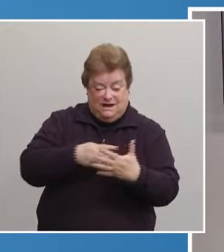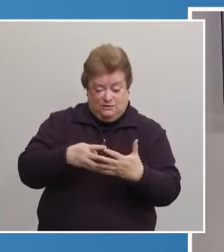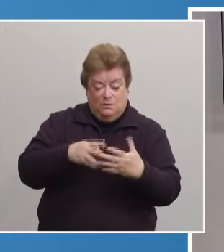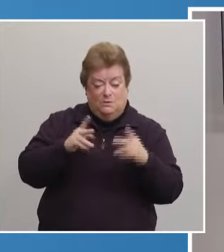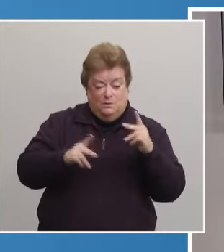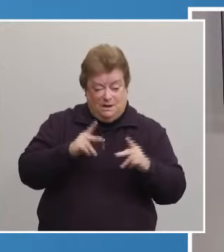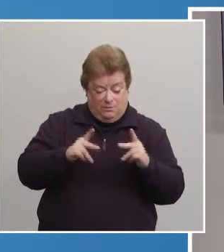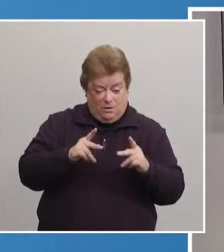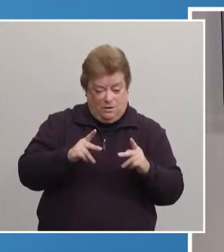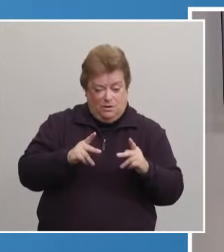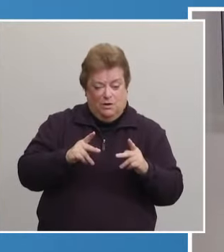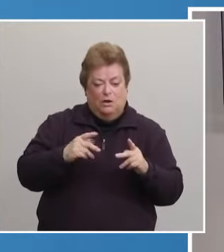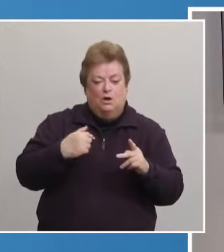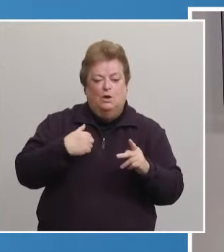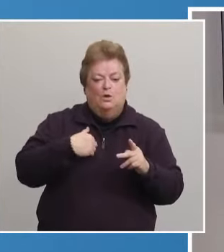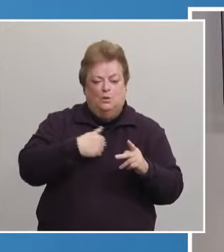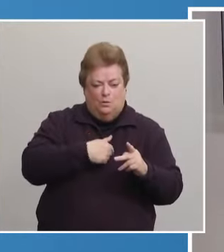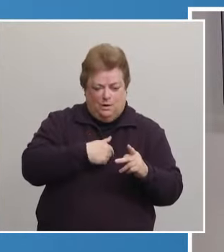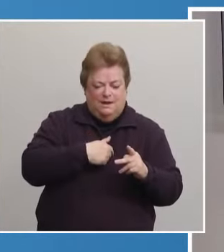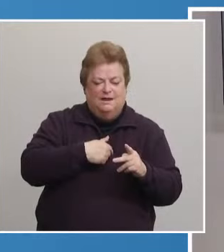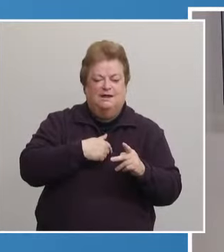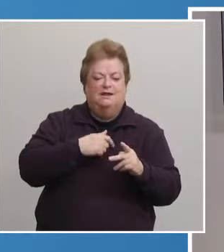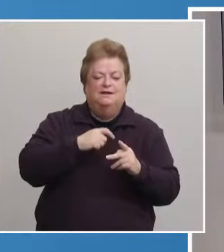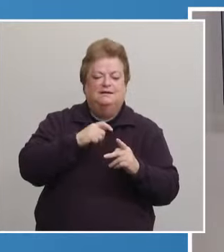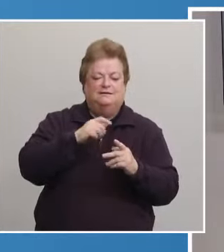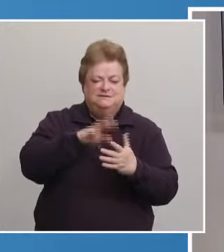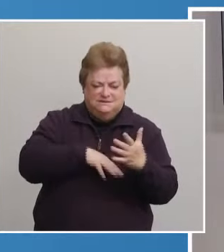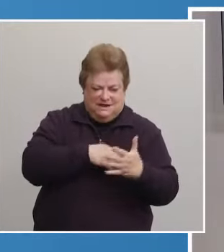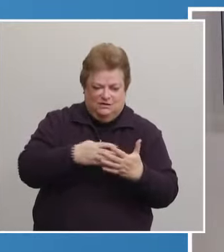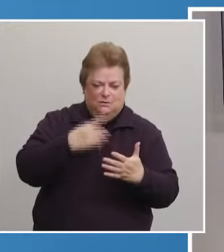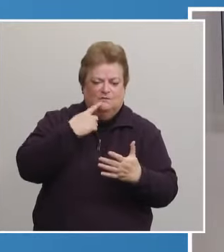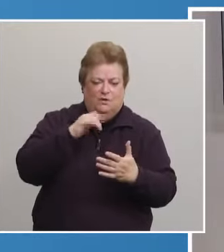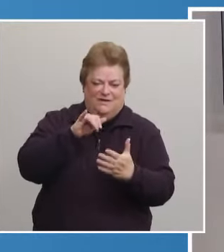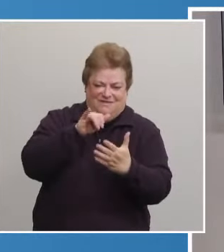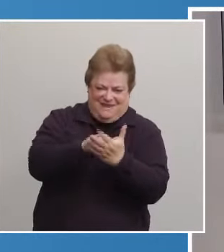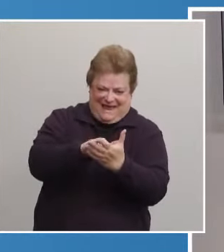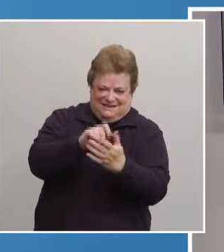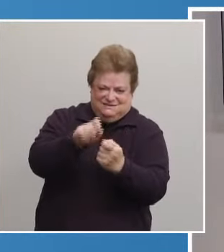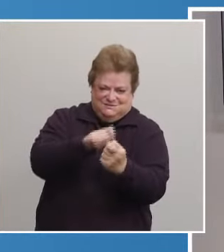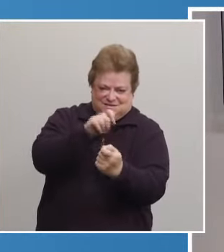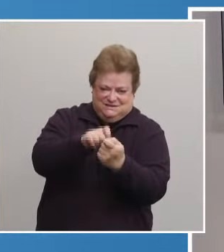of the community, it's going to be for that specific community member.